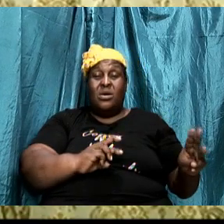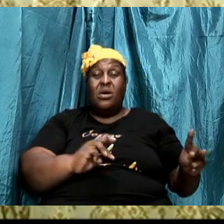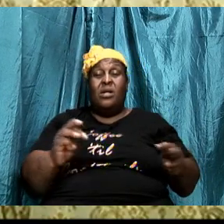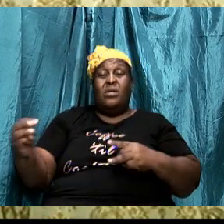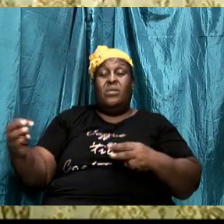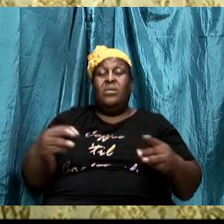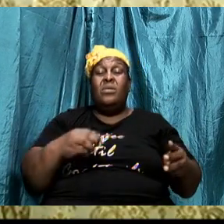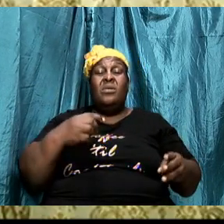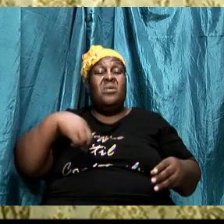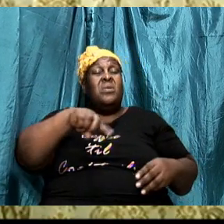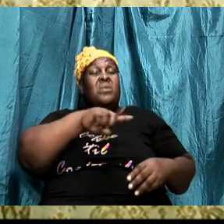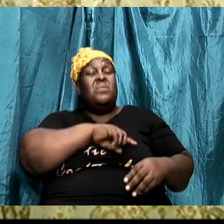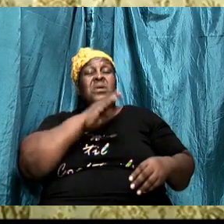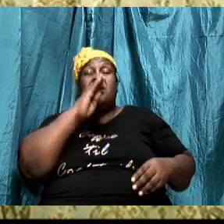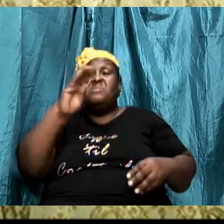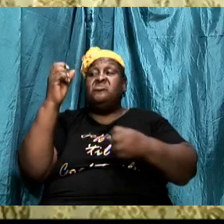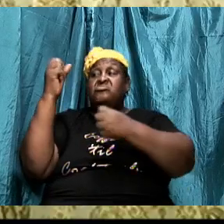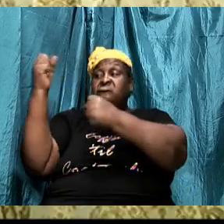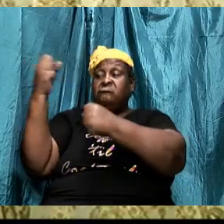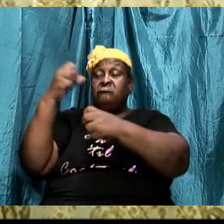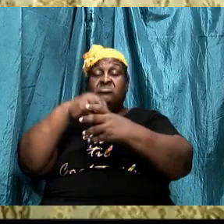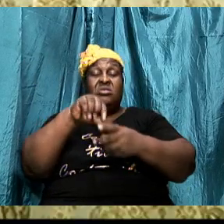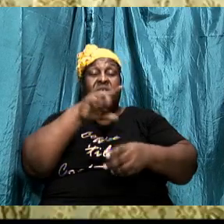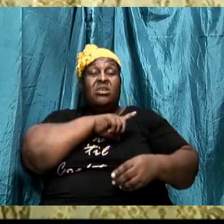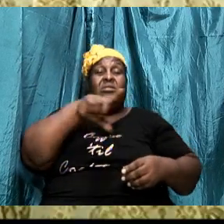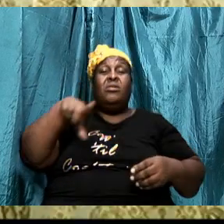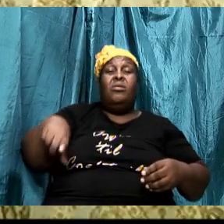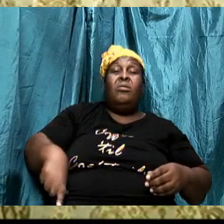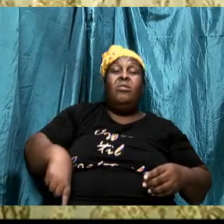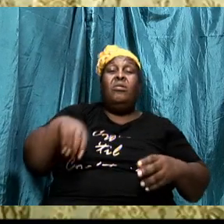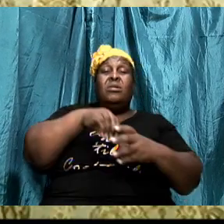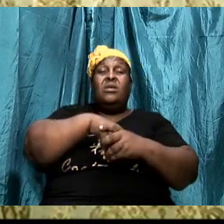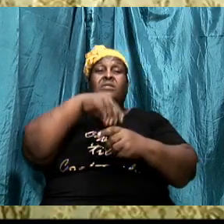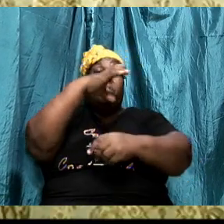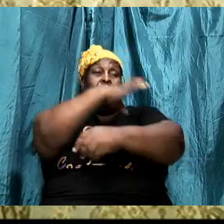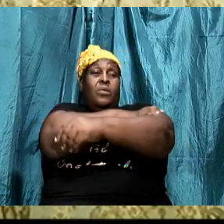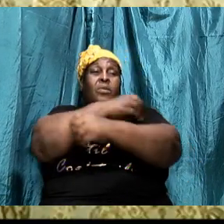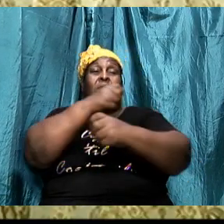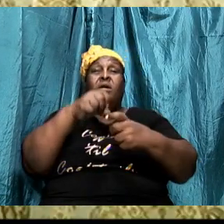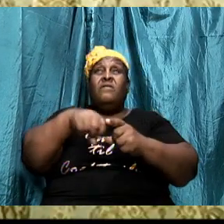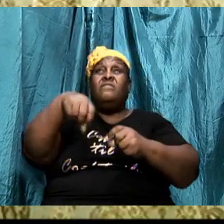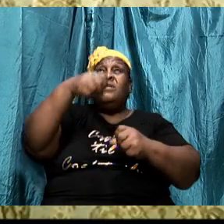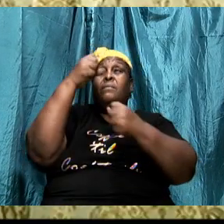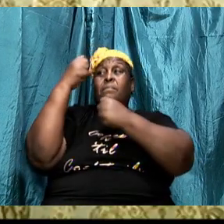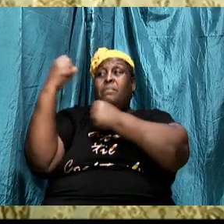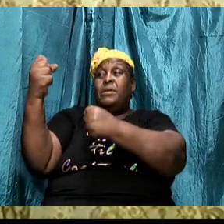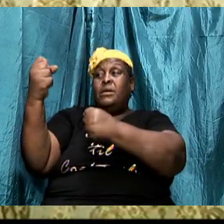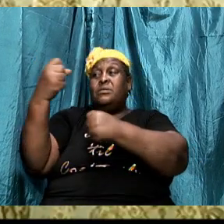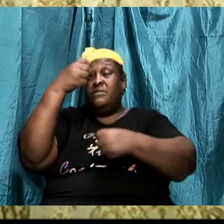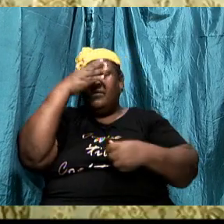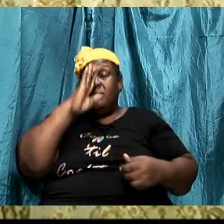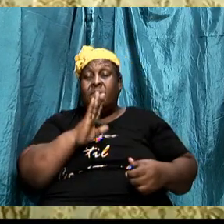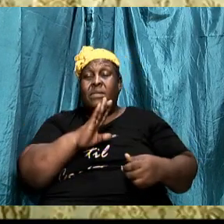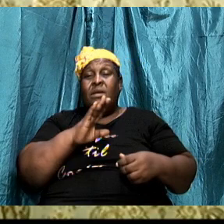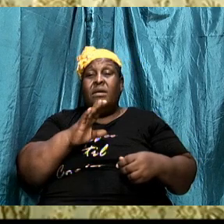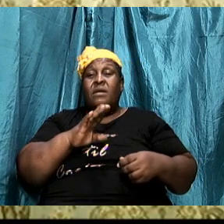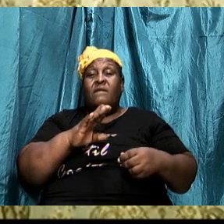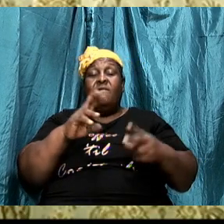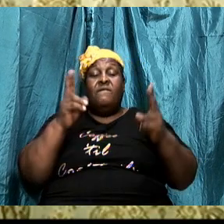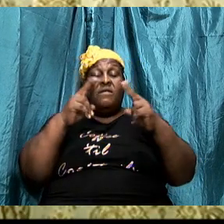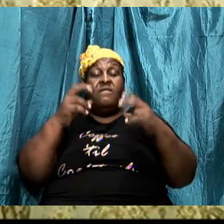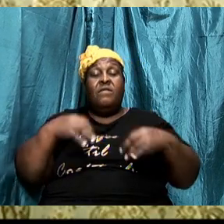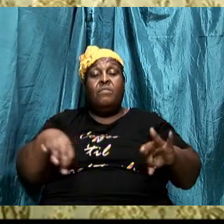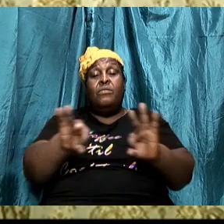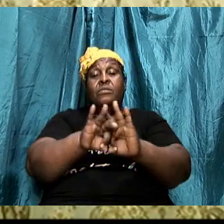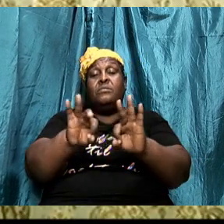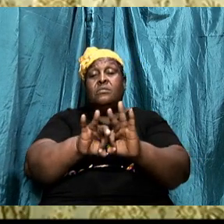strengthened in the Lord and in the power of his mind. And it is very important as we move forward